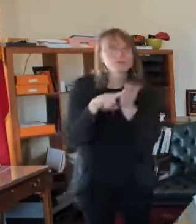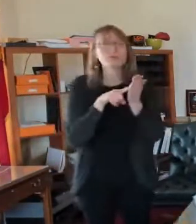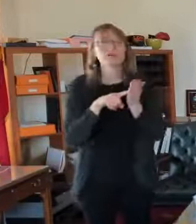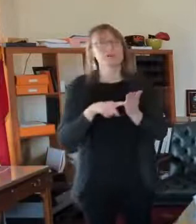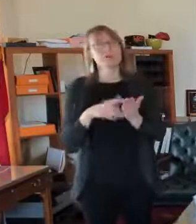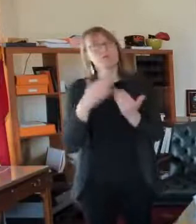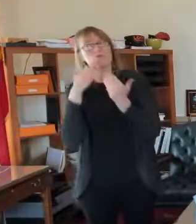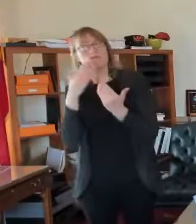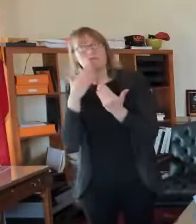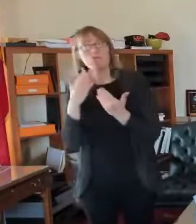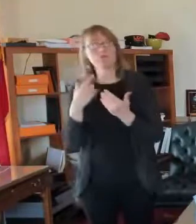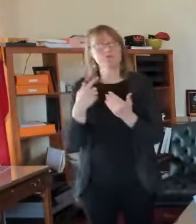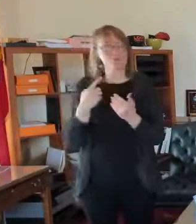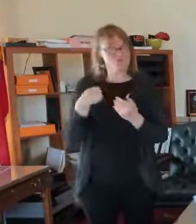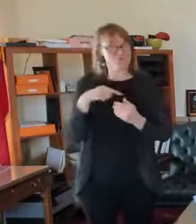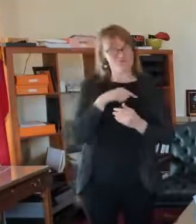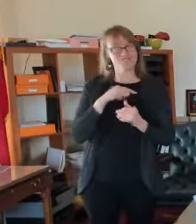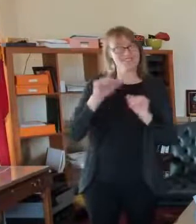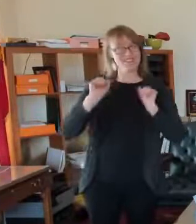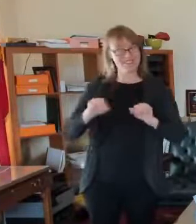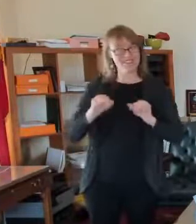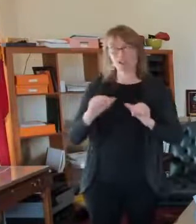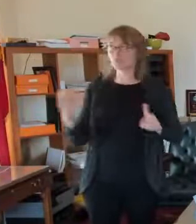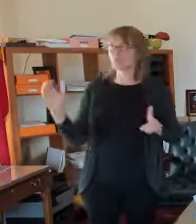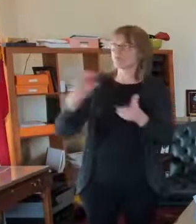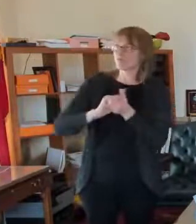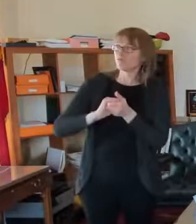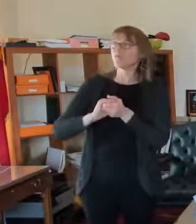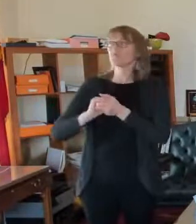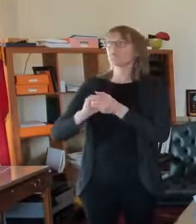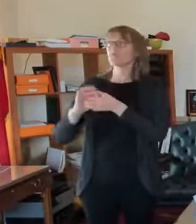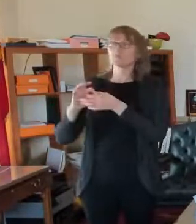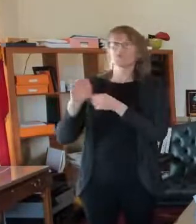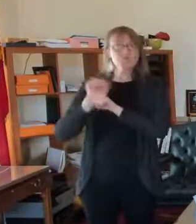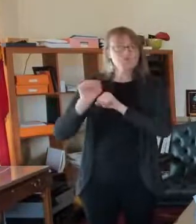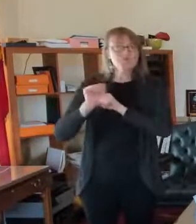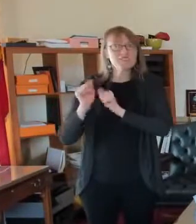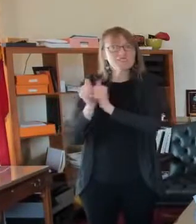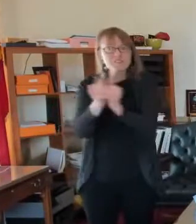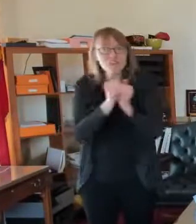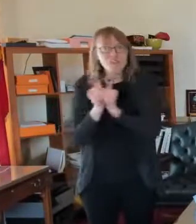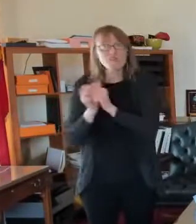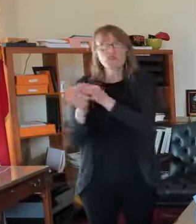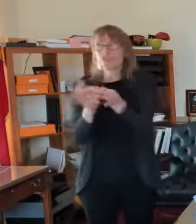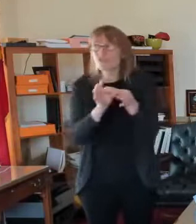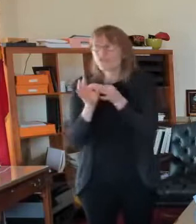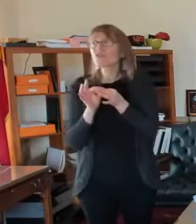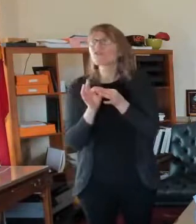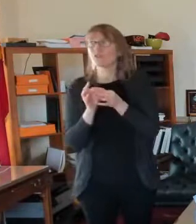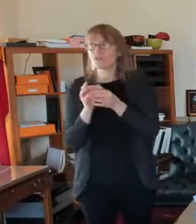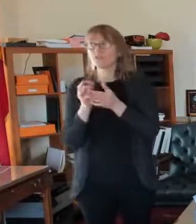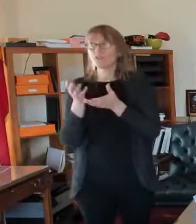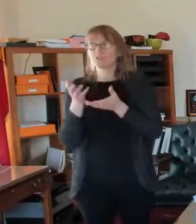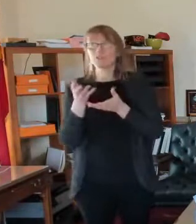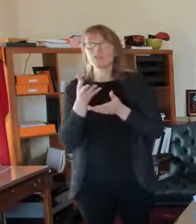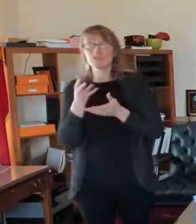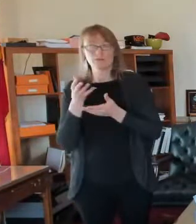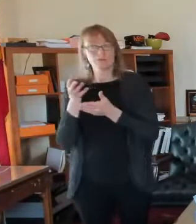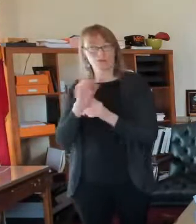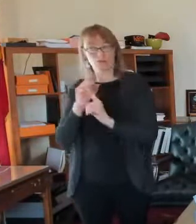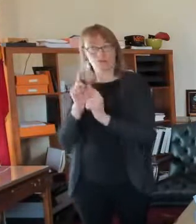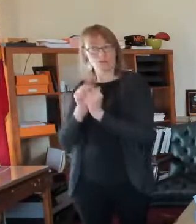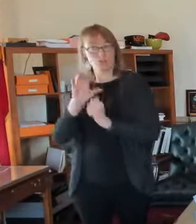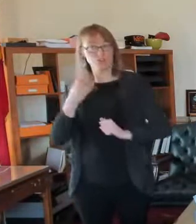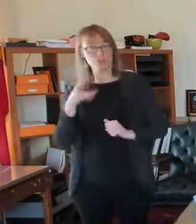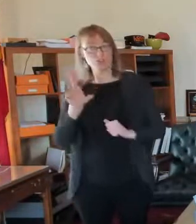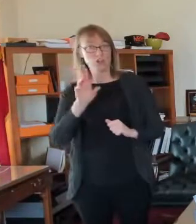Tanao group and Chuck Ramsey as we go through the implementation. So we appreciate that. And, and, uh, we're not going to leave